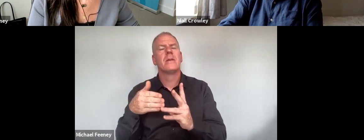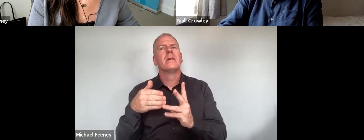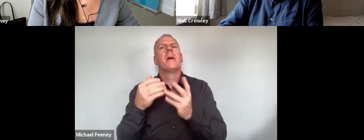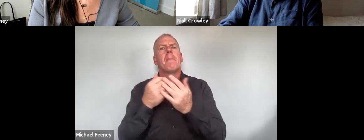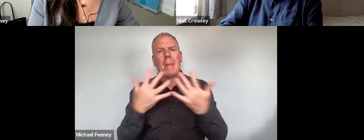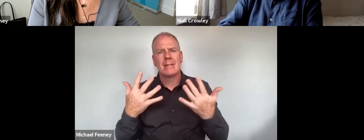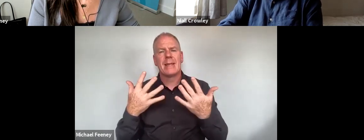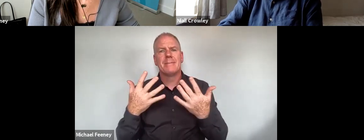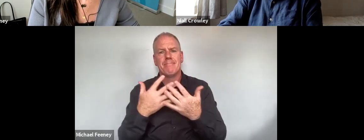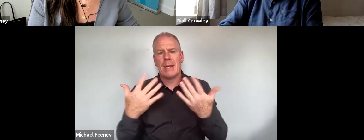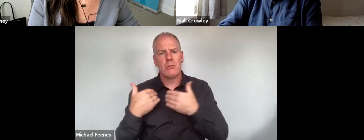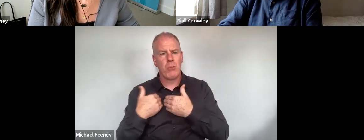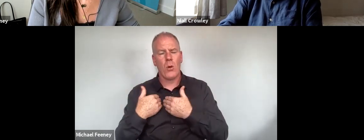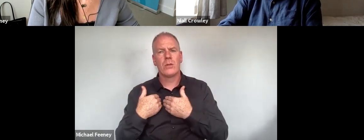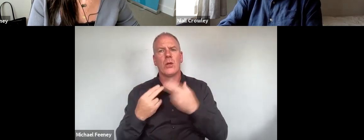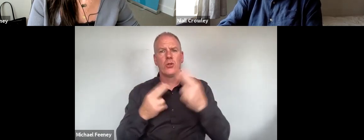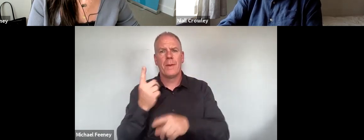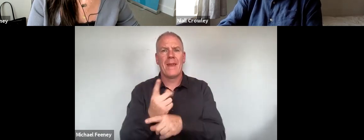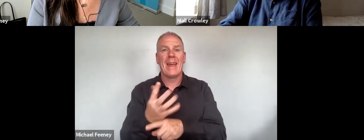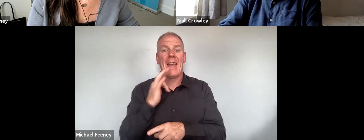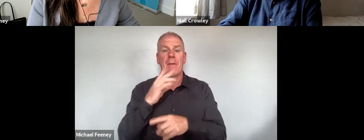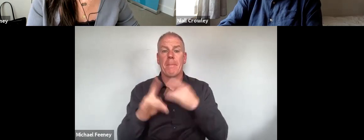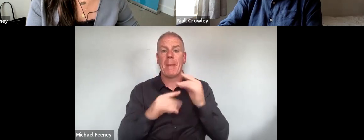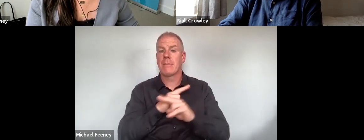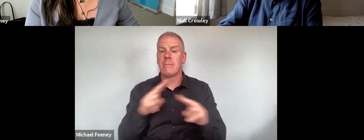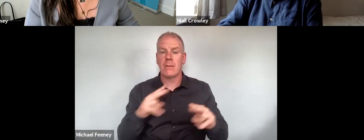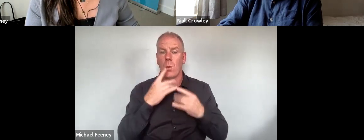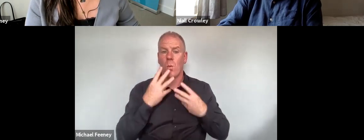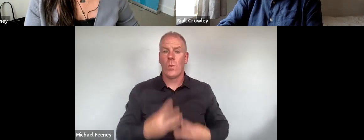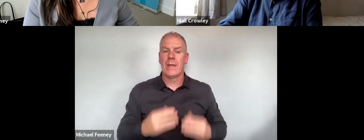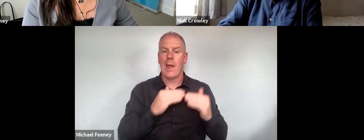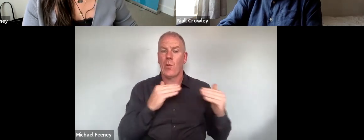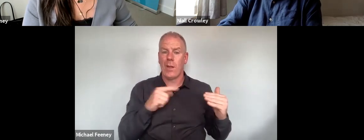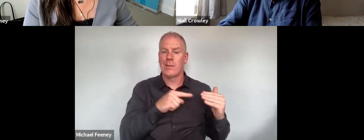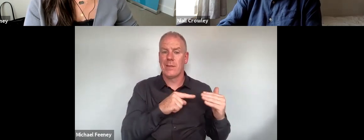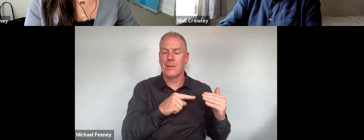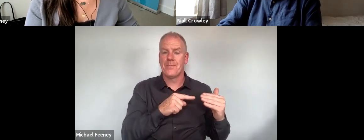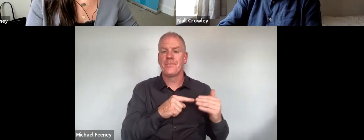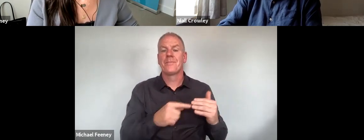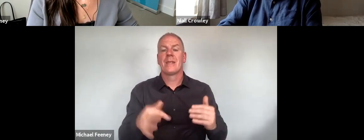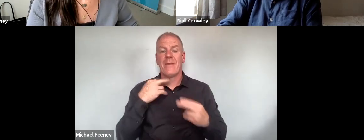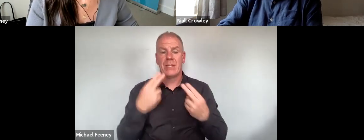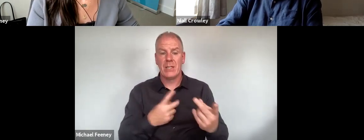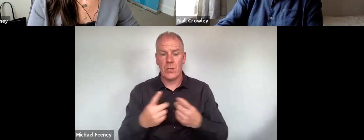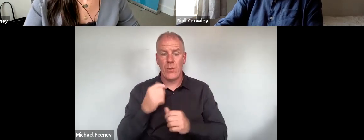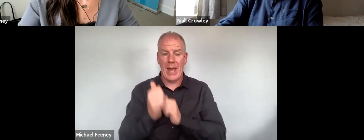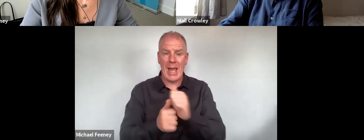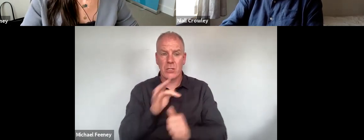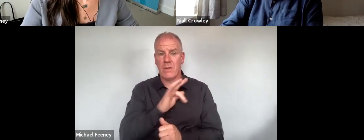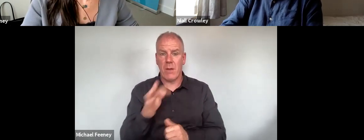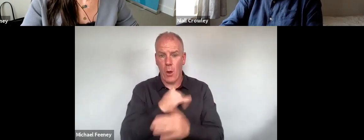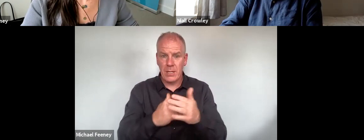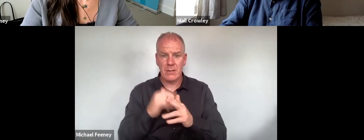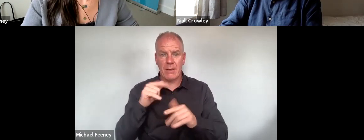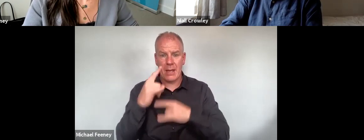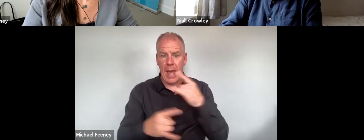bodies should only be pursued where this does not weaken the equality mandate. And it recommended action by multi-mandate bodies to establish